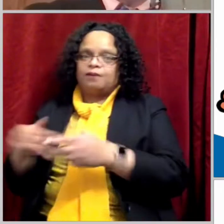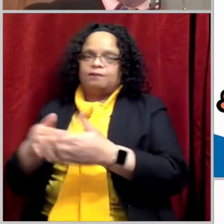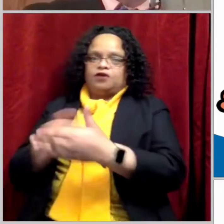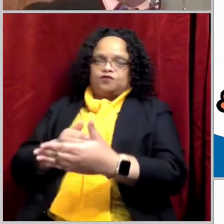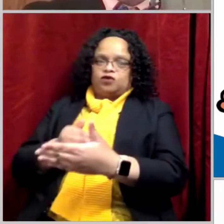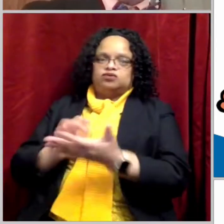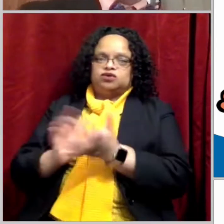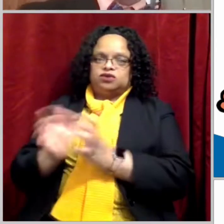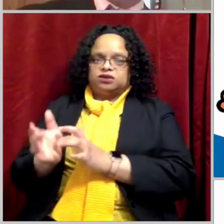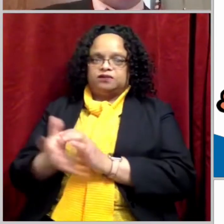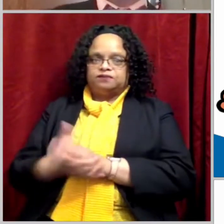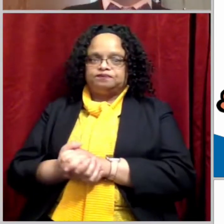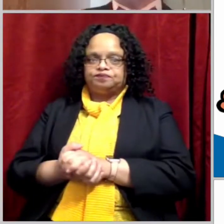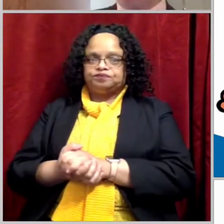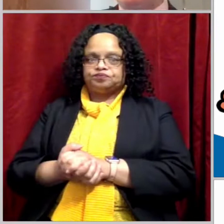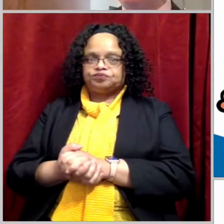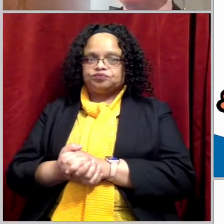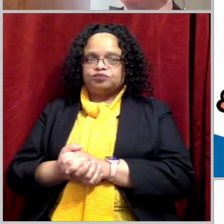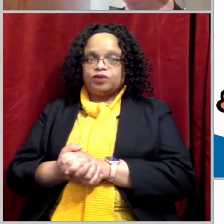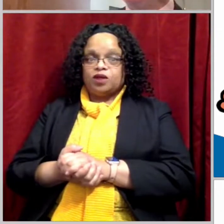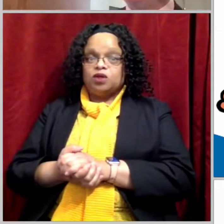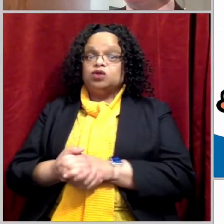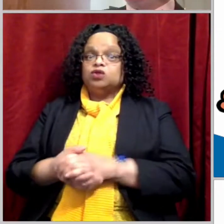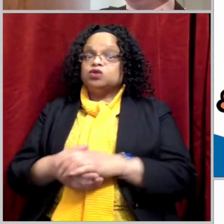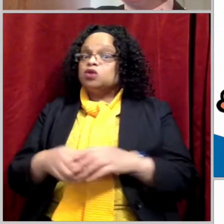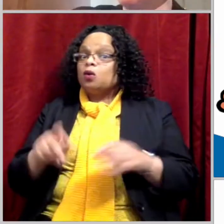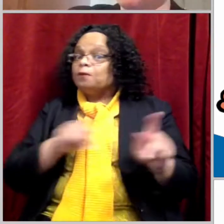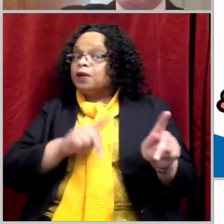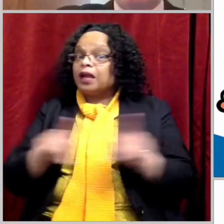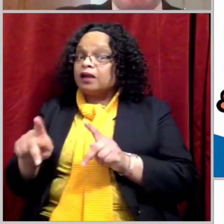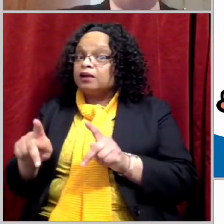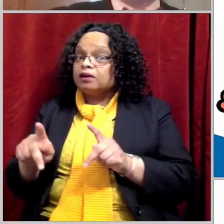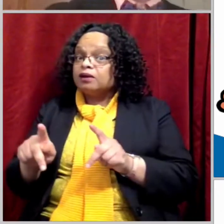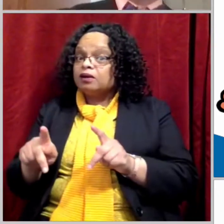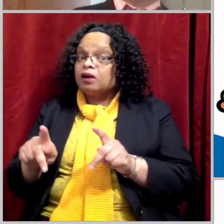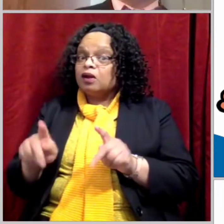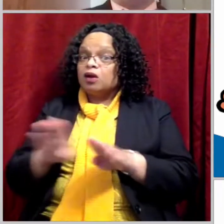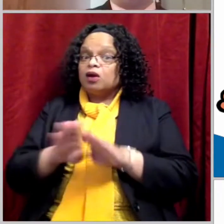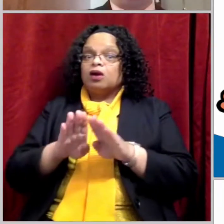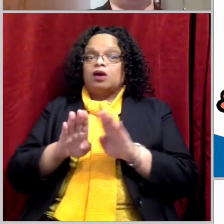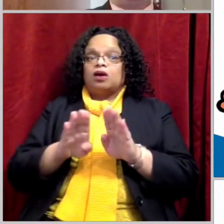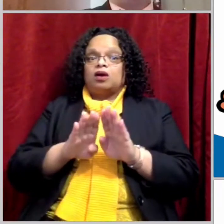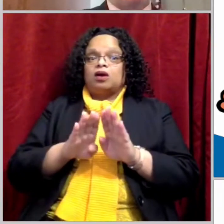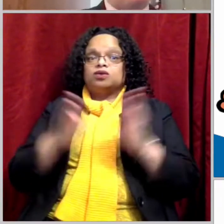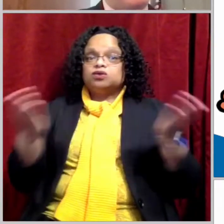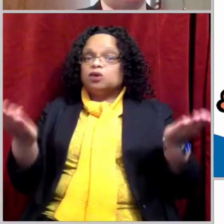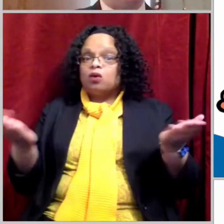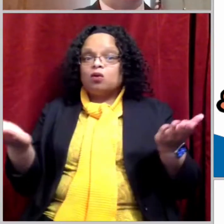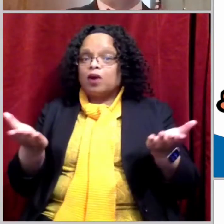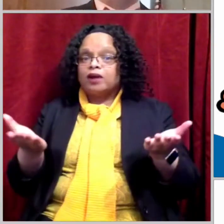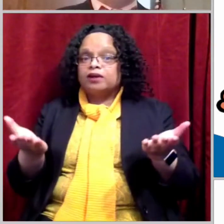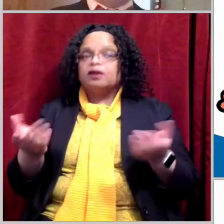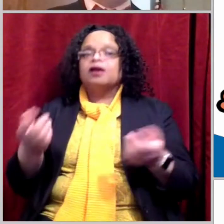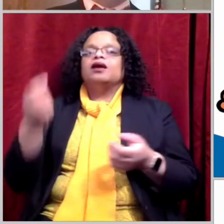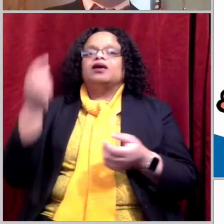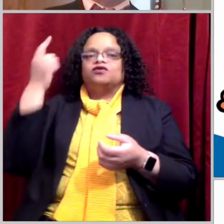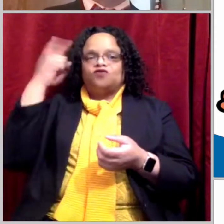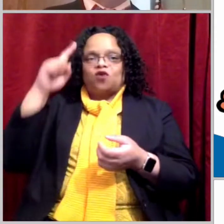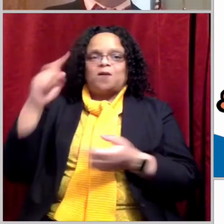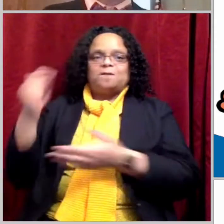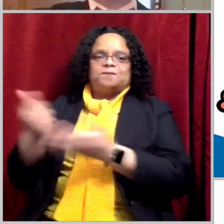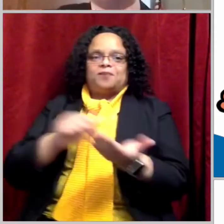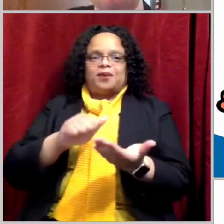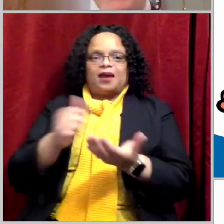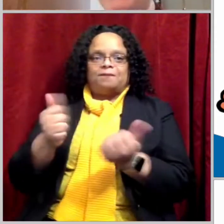John. And the plan was revealed that he was going to baptize people for repentance, for forgiveness of